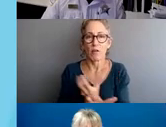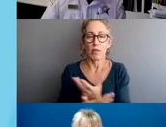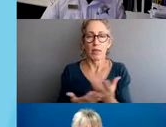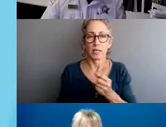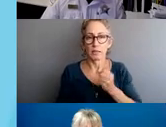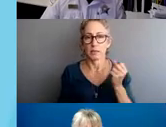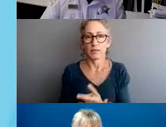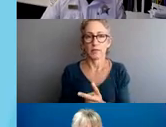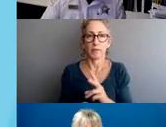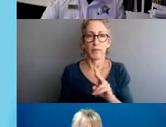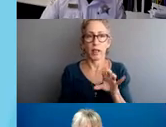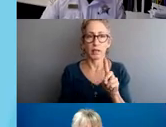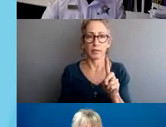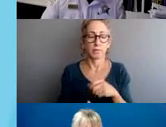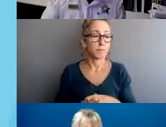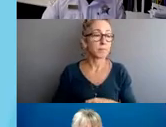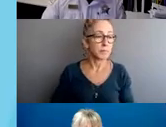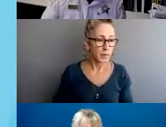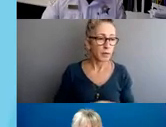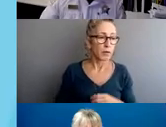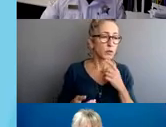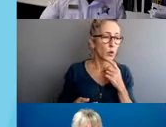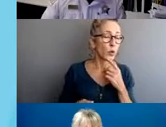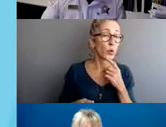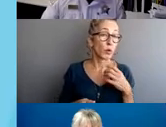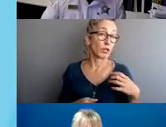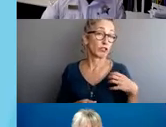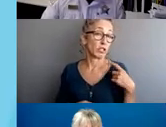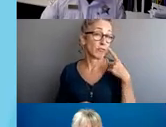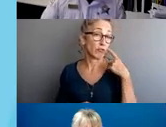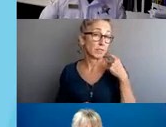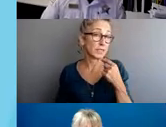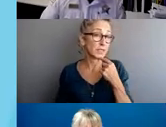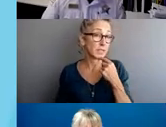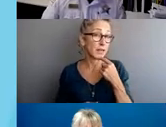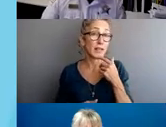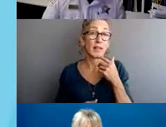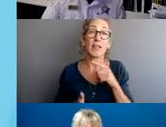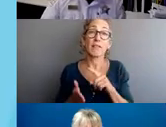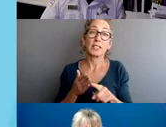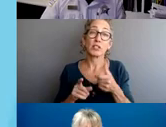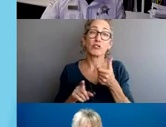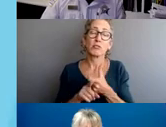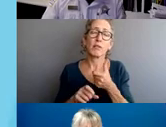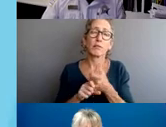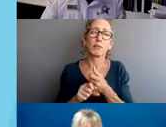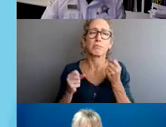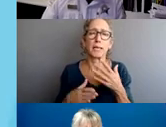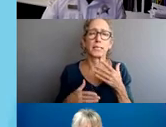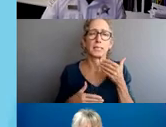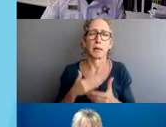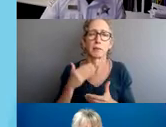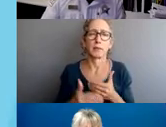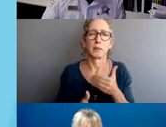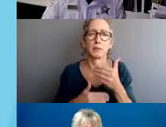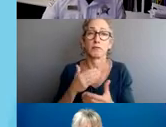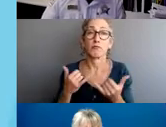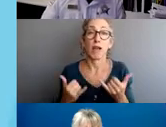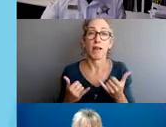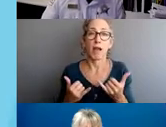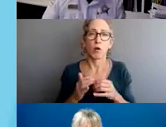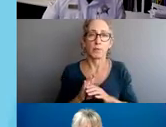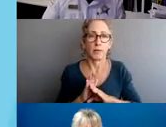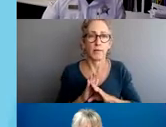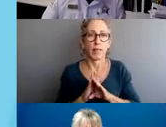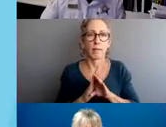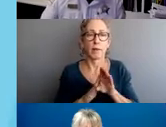As the Chief had mentioned earlier, the investigation involves many steps and those policies are still being developed. What this policy does